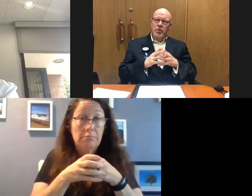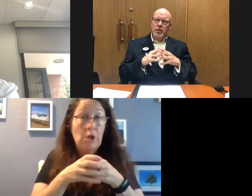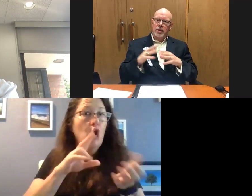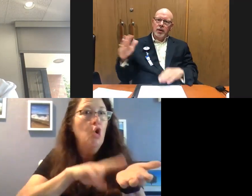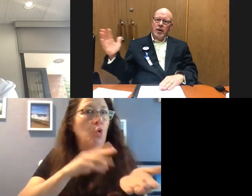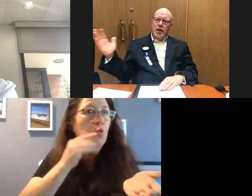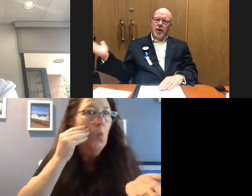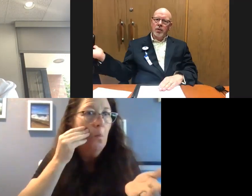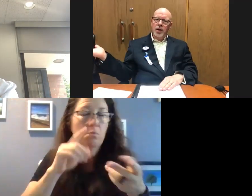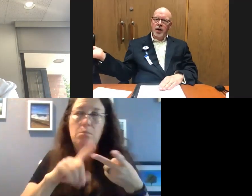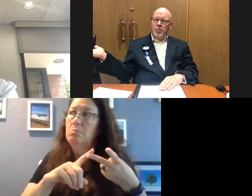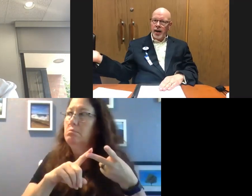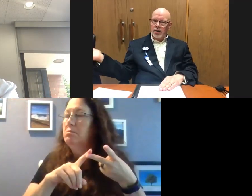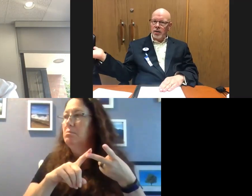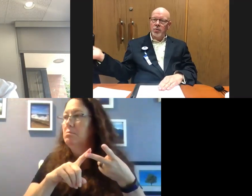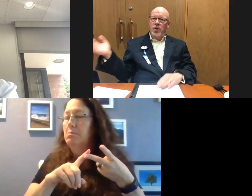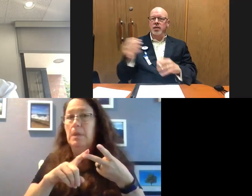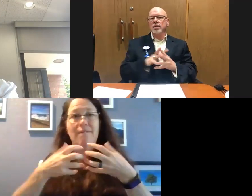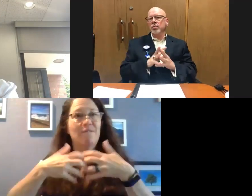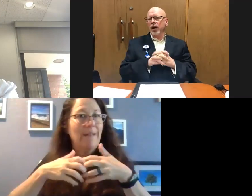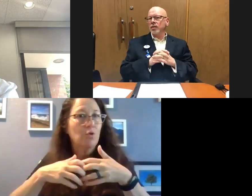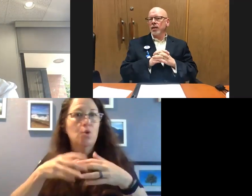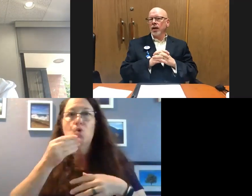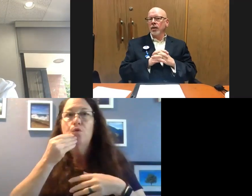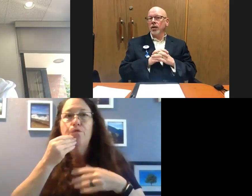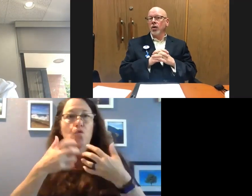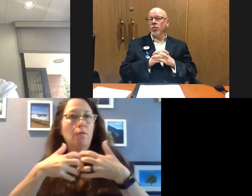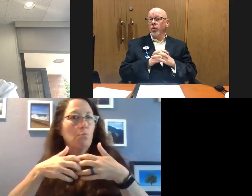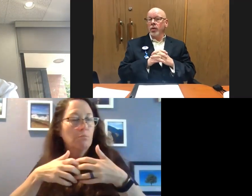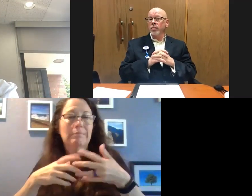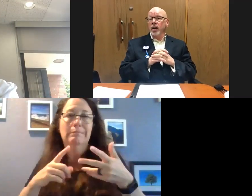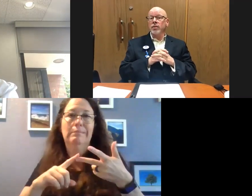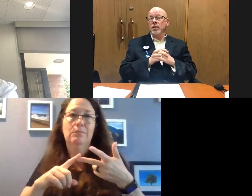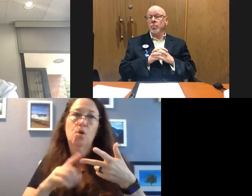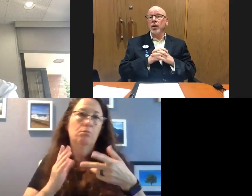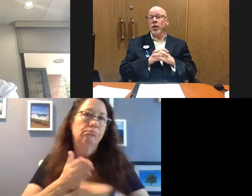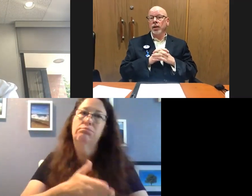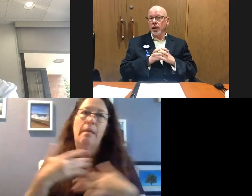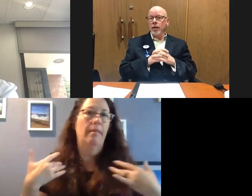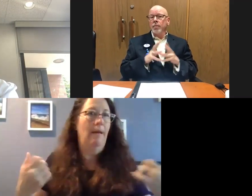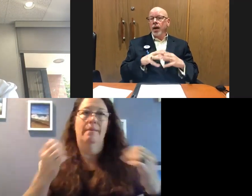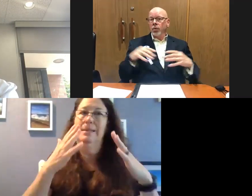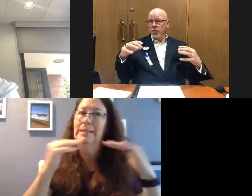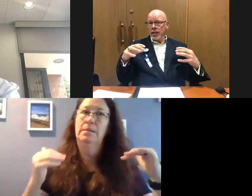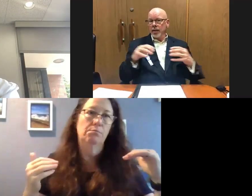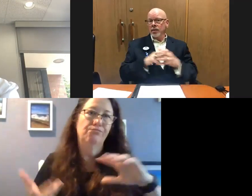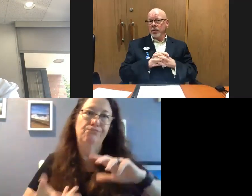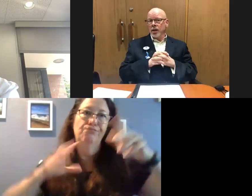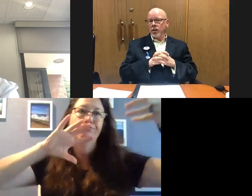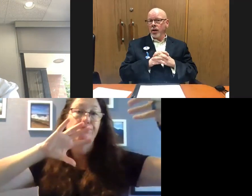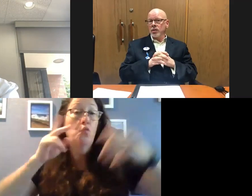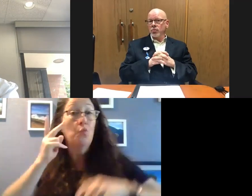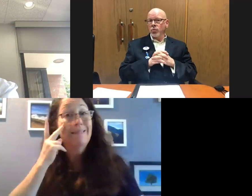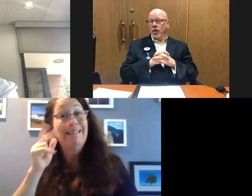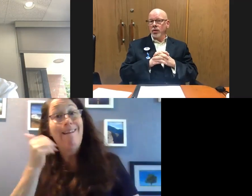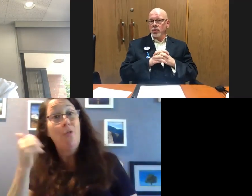homes, in our plants, our food processing plants, it could overwhelm the health system pretty quickly. And we've seen that in some of the